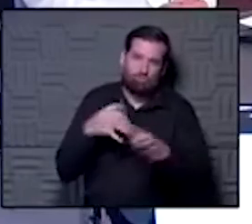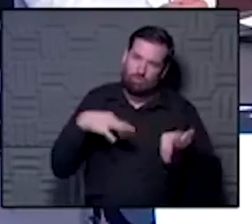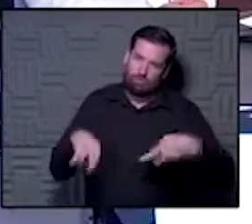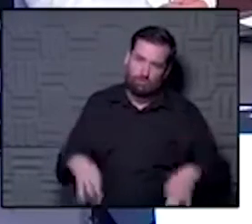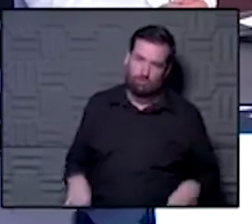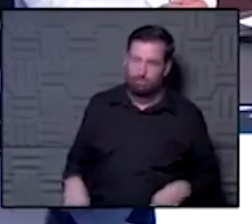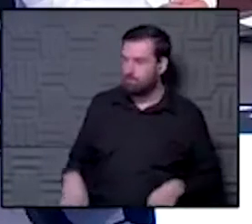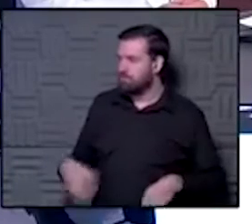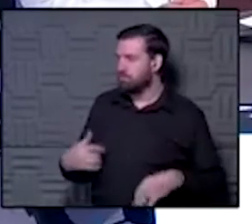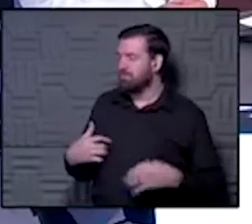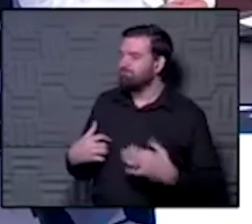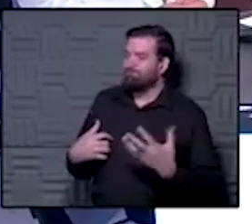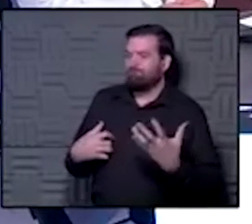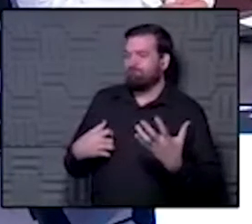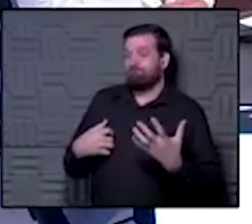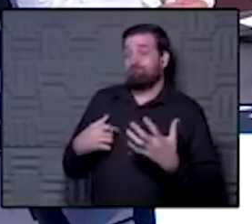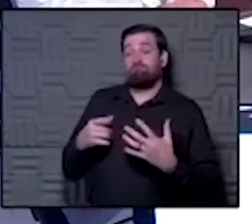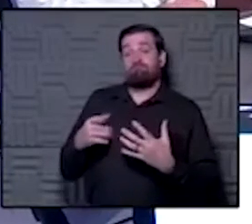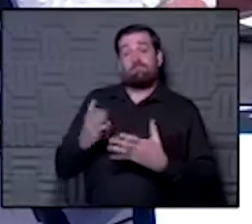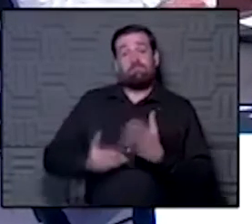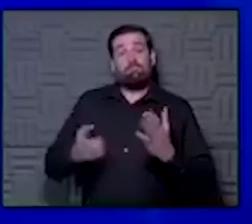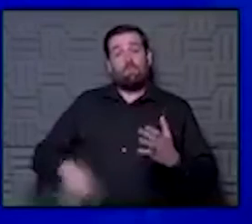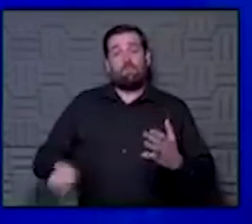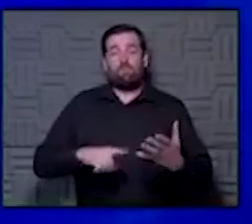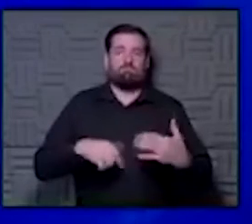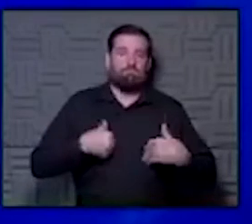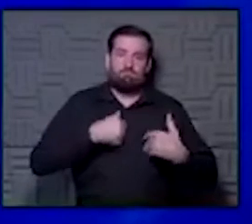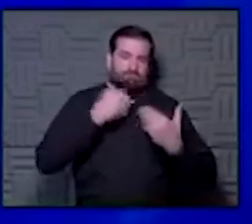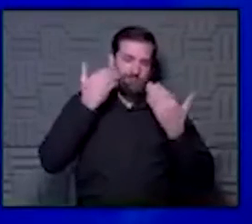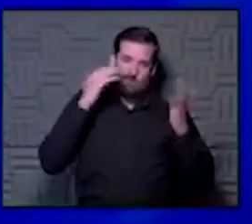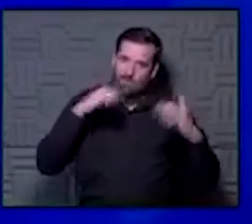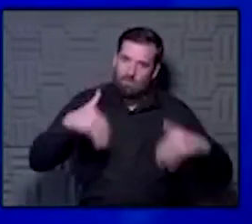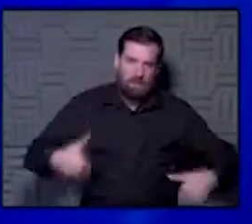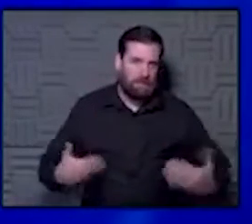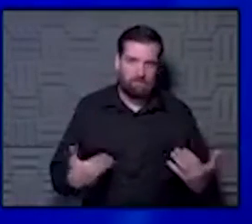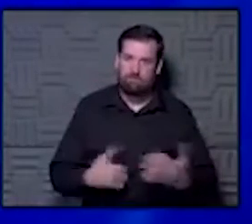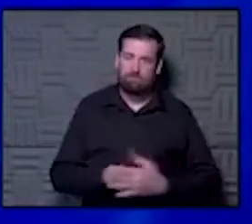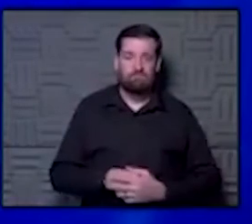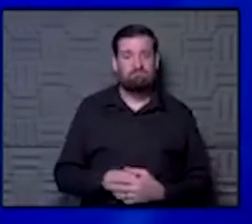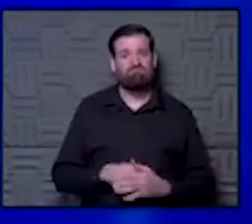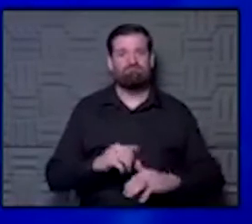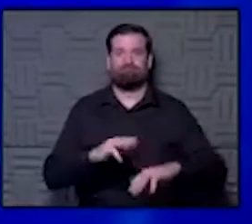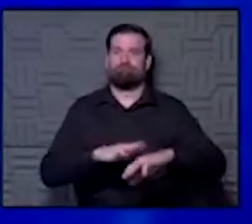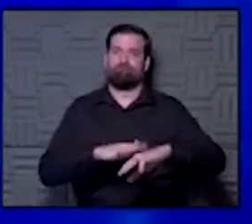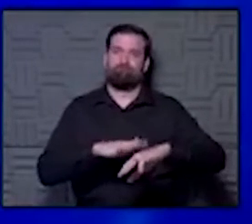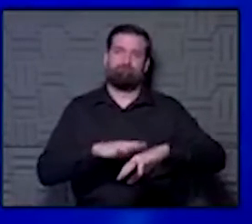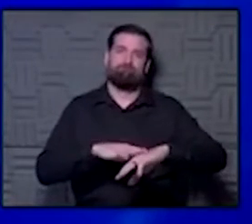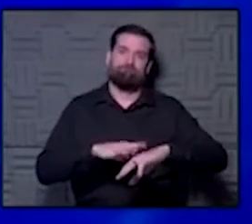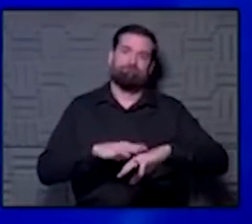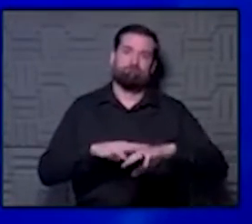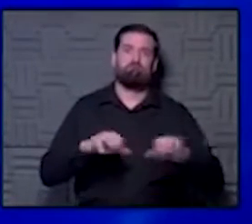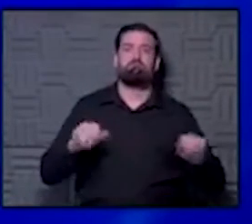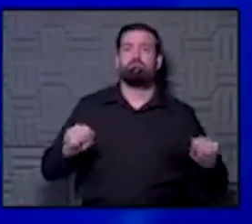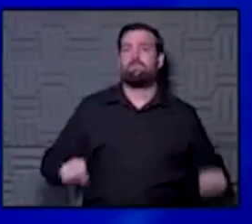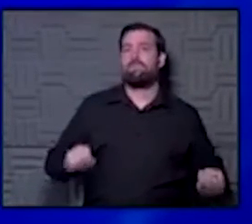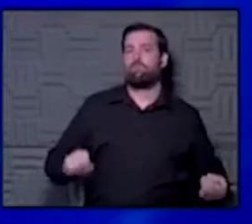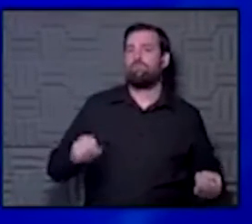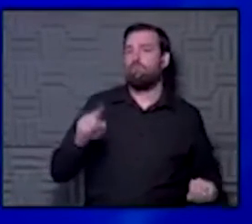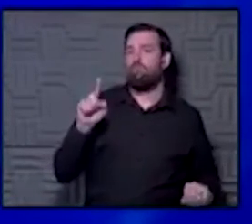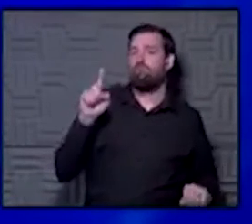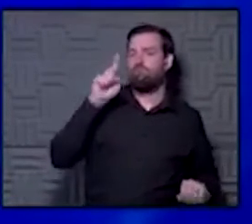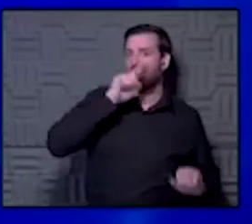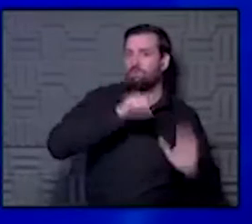Yeah. So I think we don't know a lot about some of those in general. I would just caution you that there is a potential for false negatives.